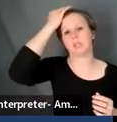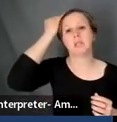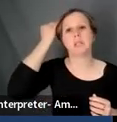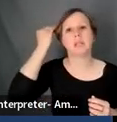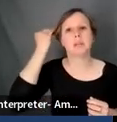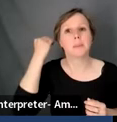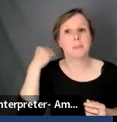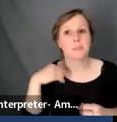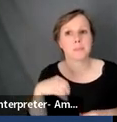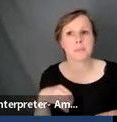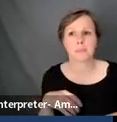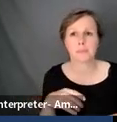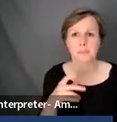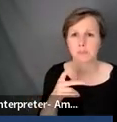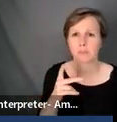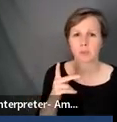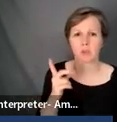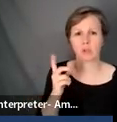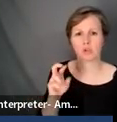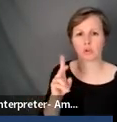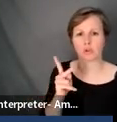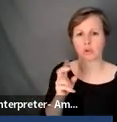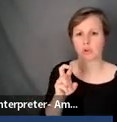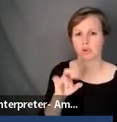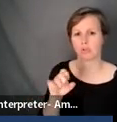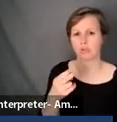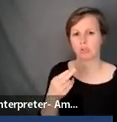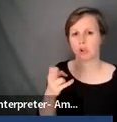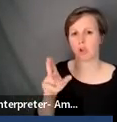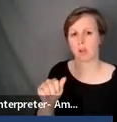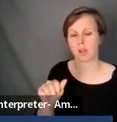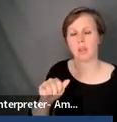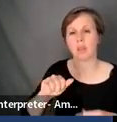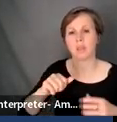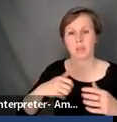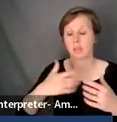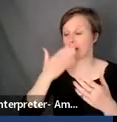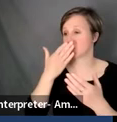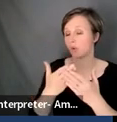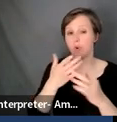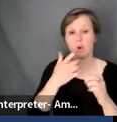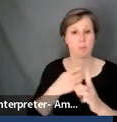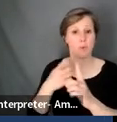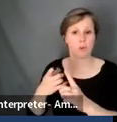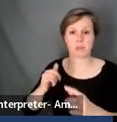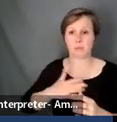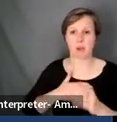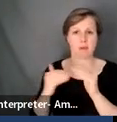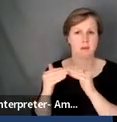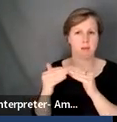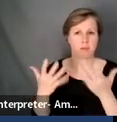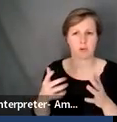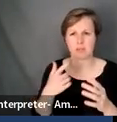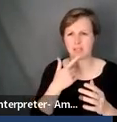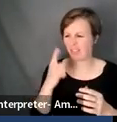I wanted to just add, uh, to these great points that my colleagues have stated already, I think it's in